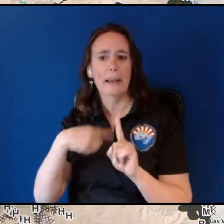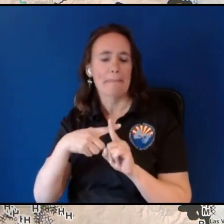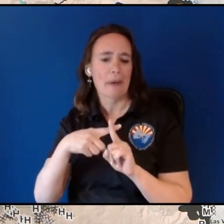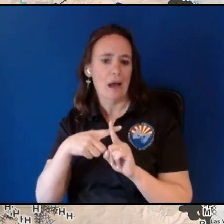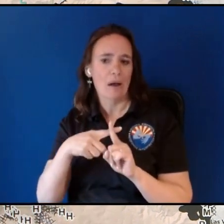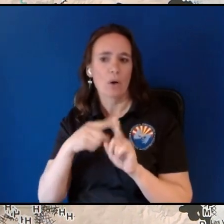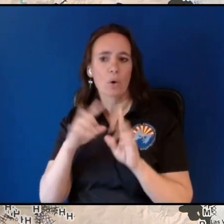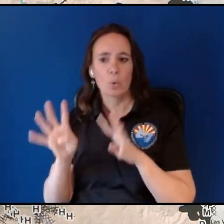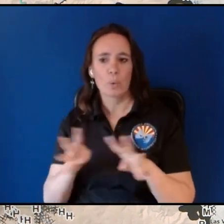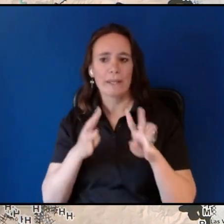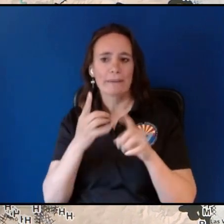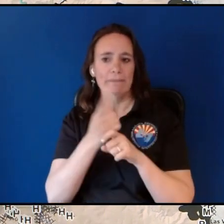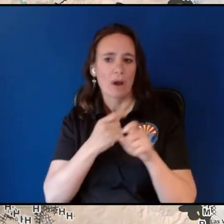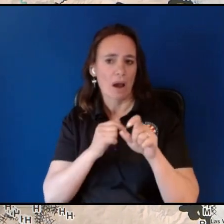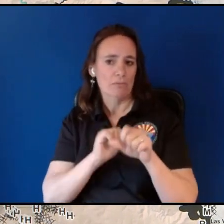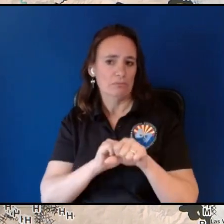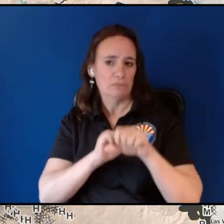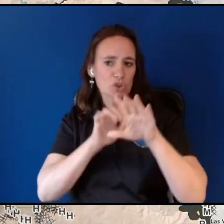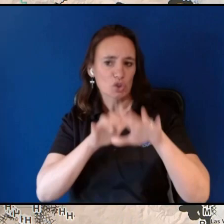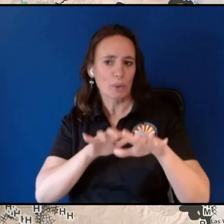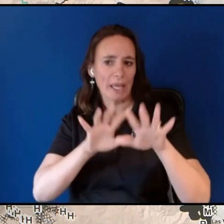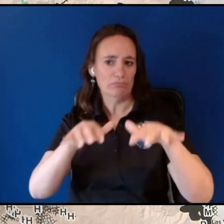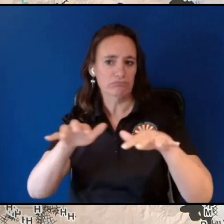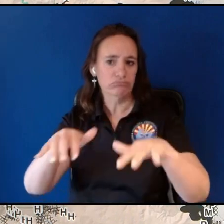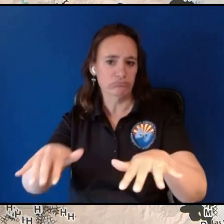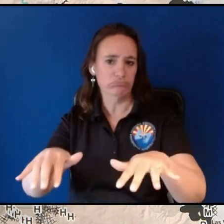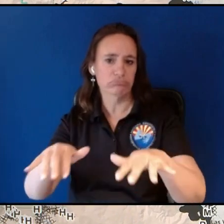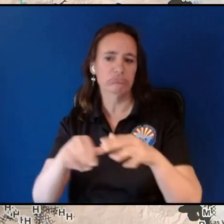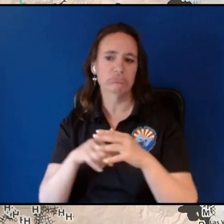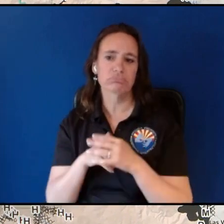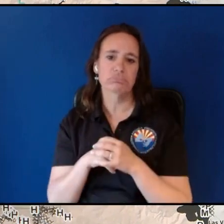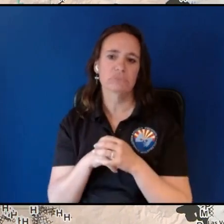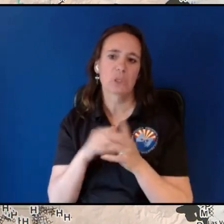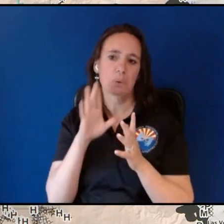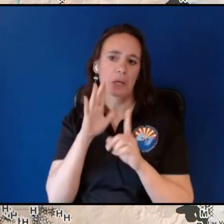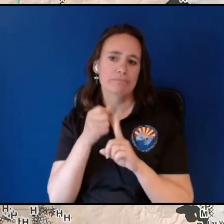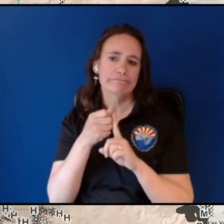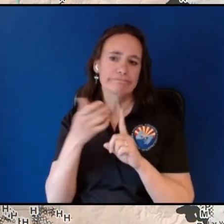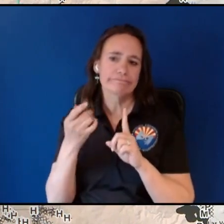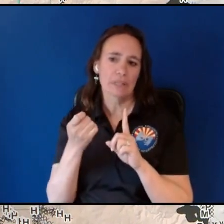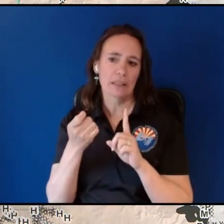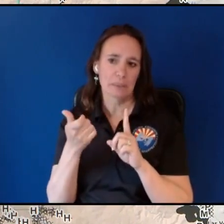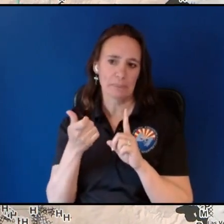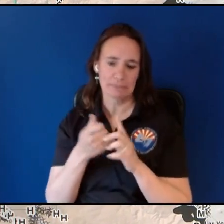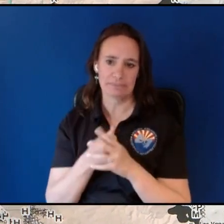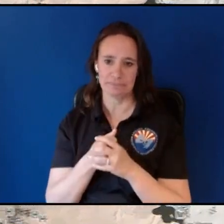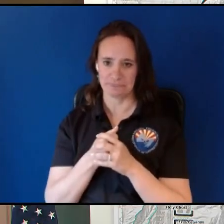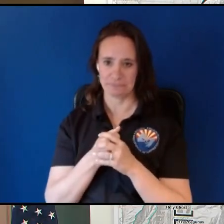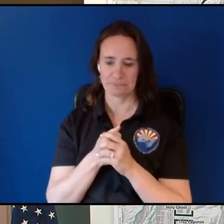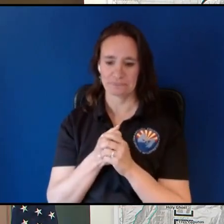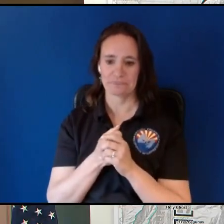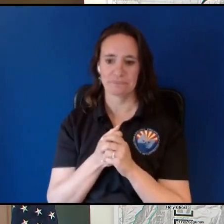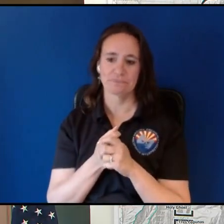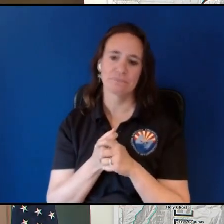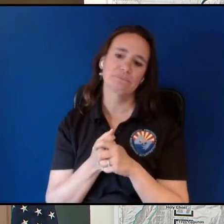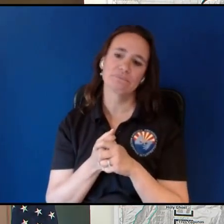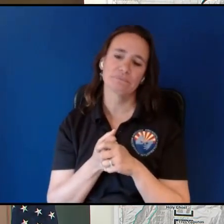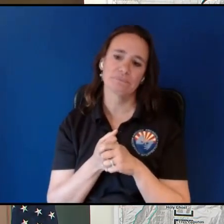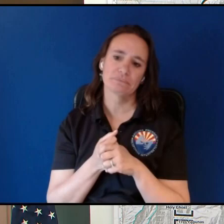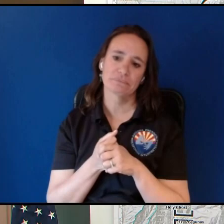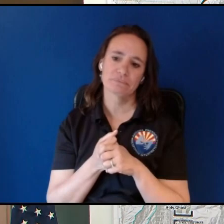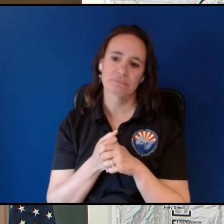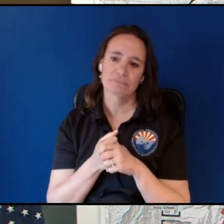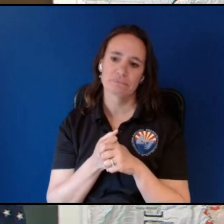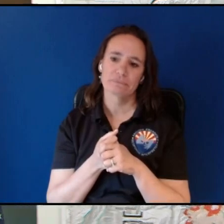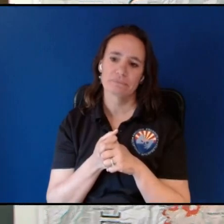I'm gonna do a little bit of a mini deep dive into terrain driven winds and now thanks Devo right on that